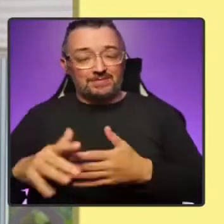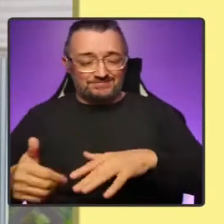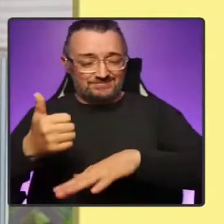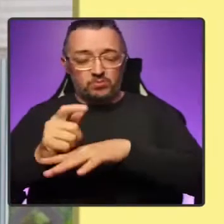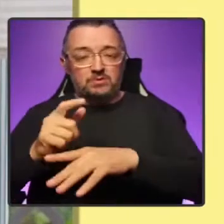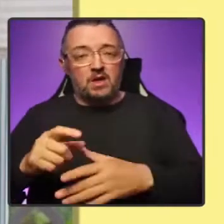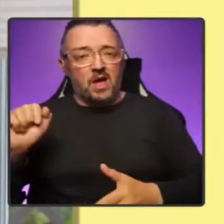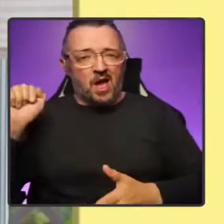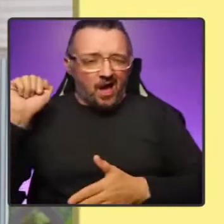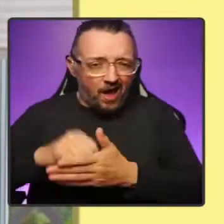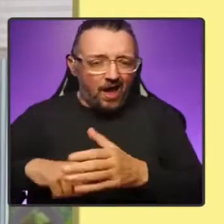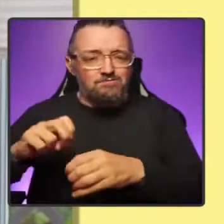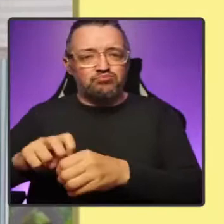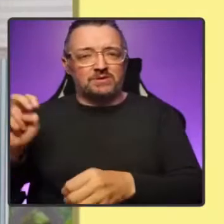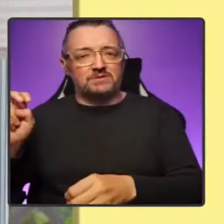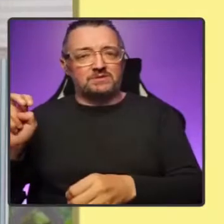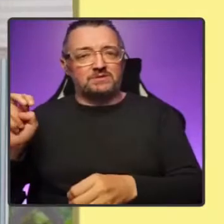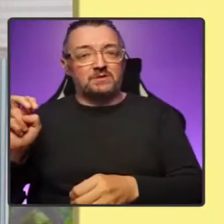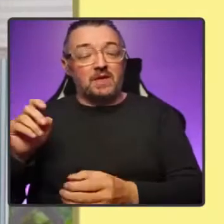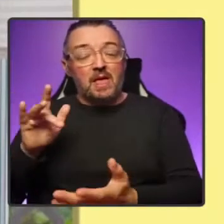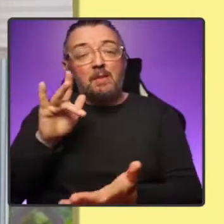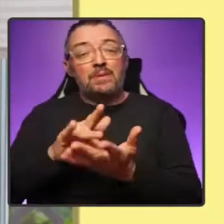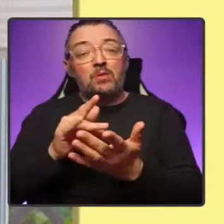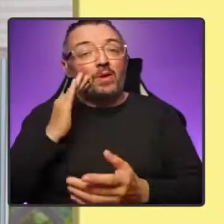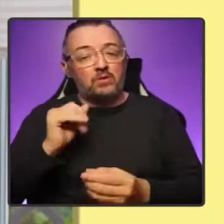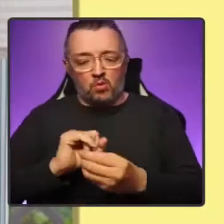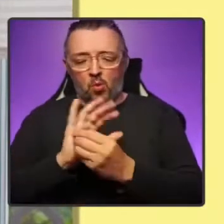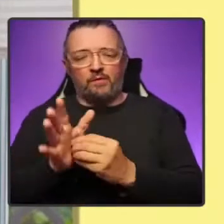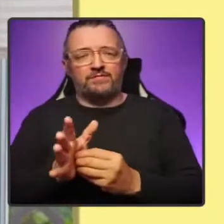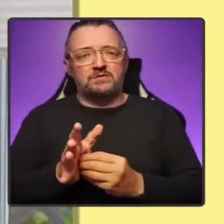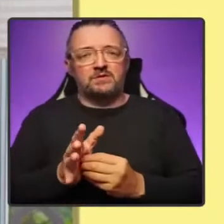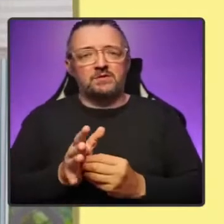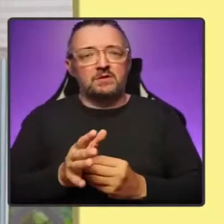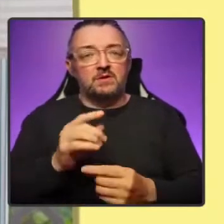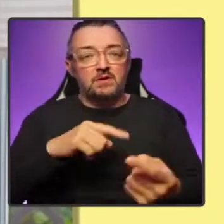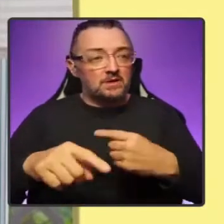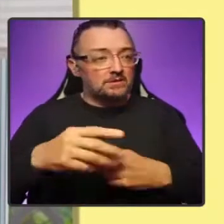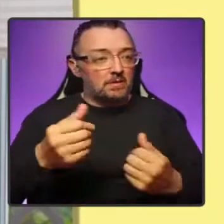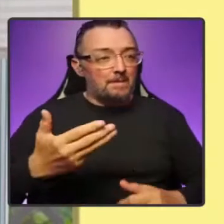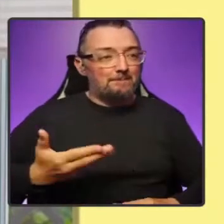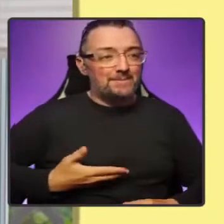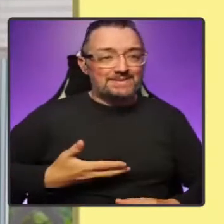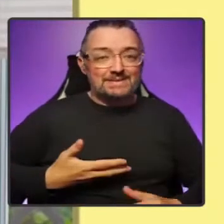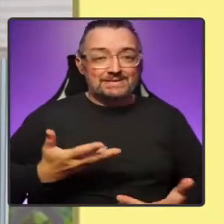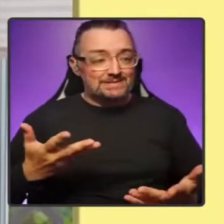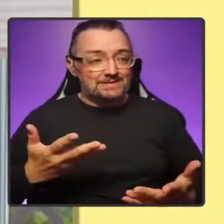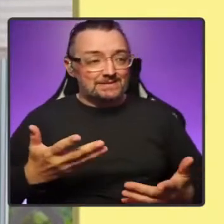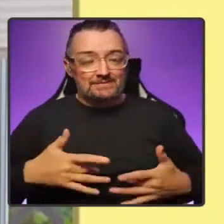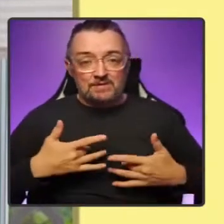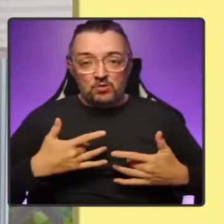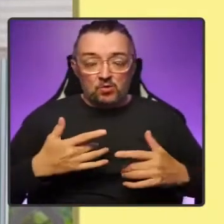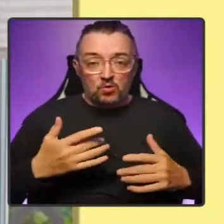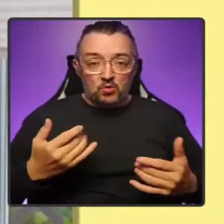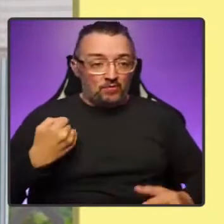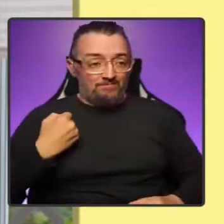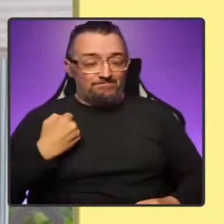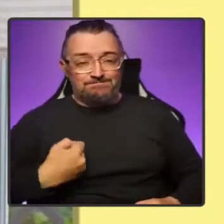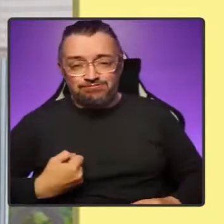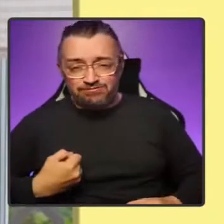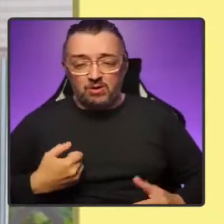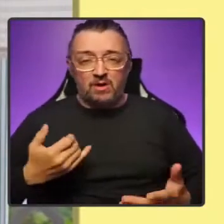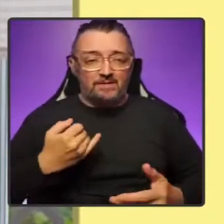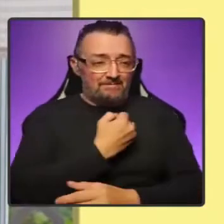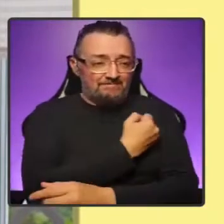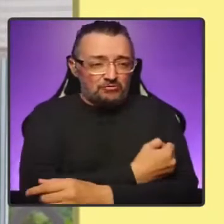midst of a global pandemic, when people and businesses were at their most fragile and vulnerable. It was an